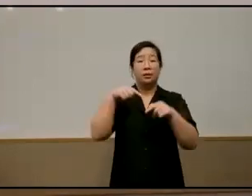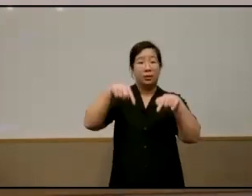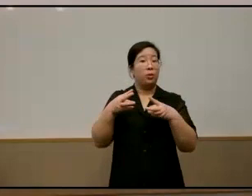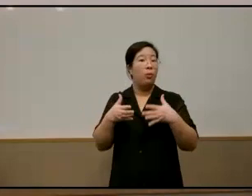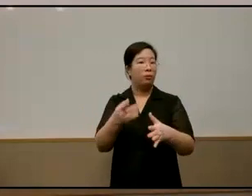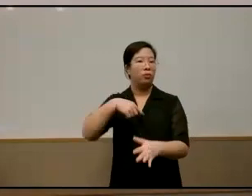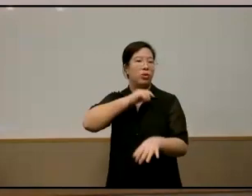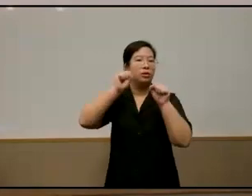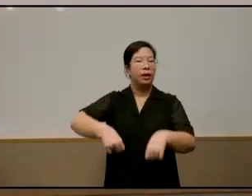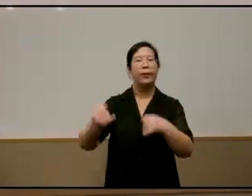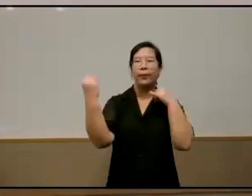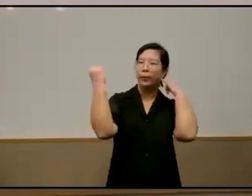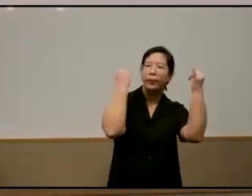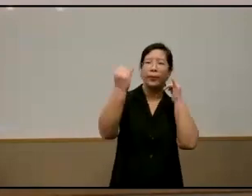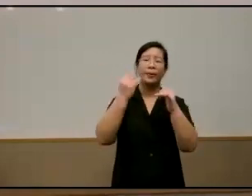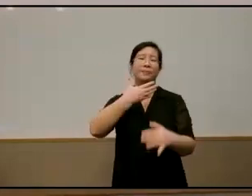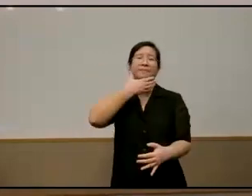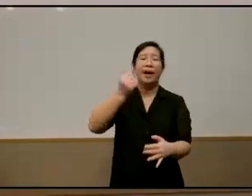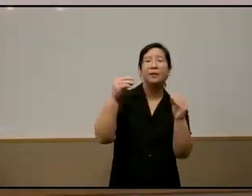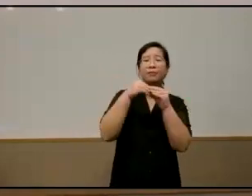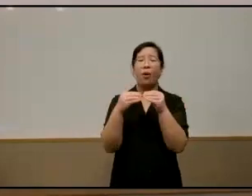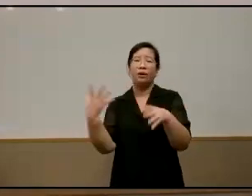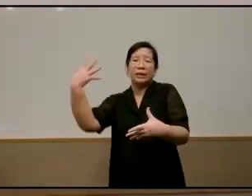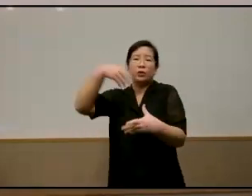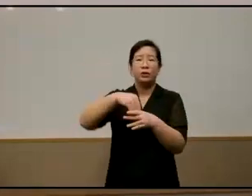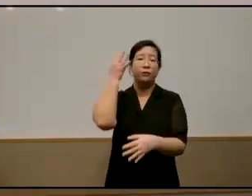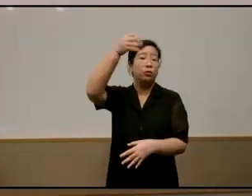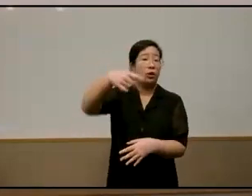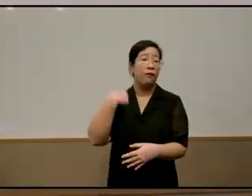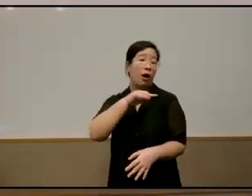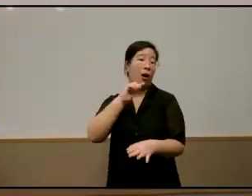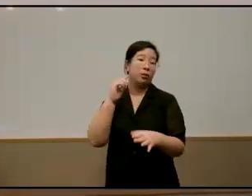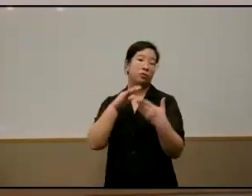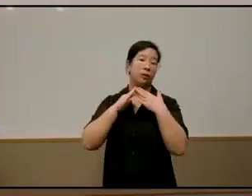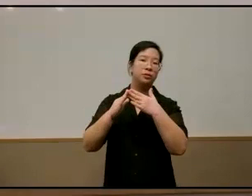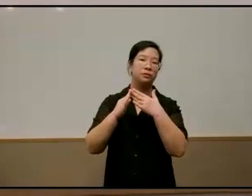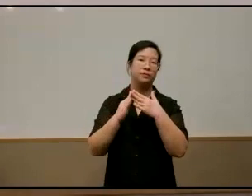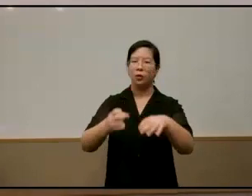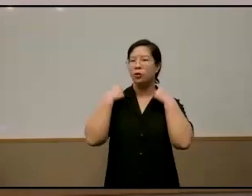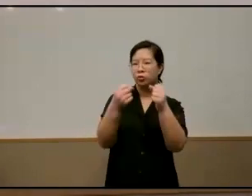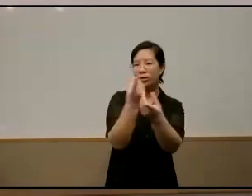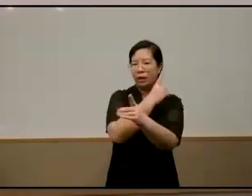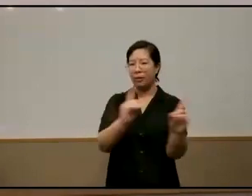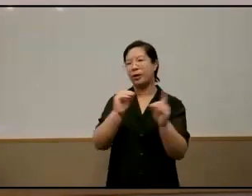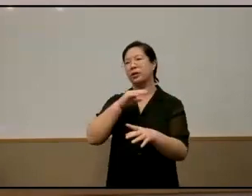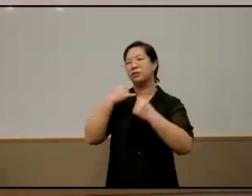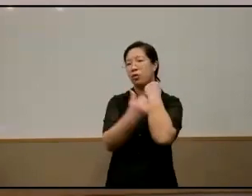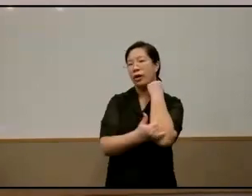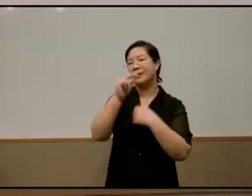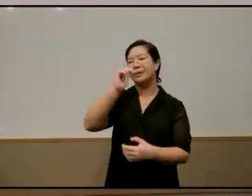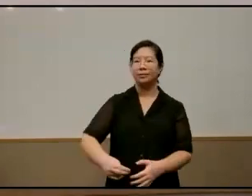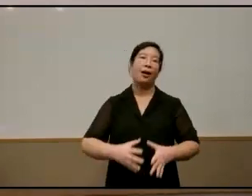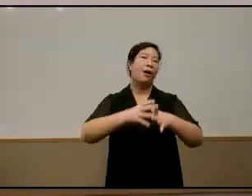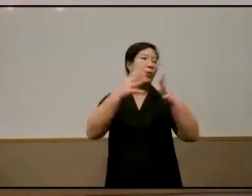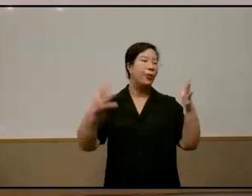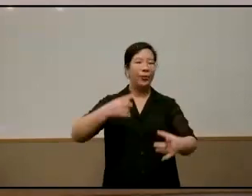can imagine a better future a more inclusive one for our community as well a strong democratic country requires healthy debate and